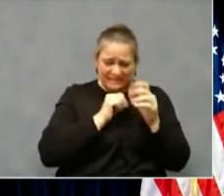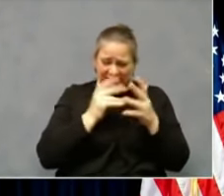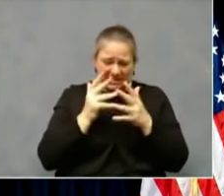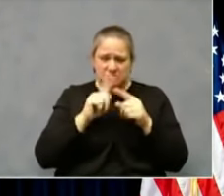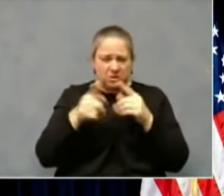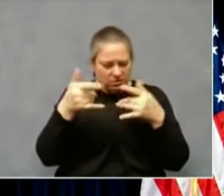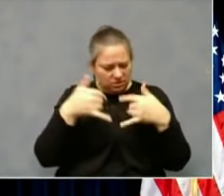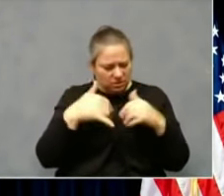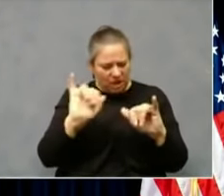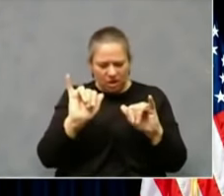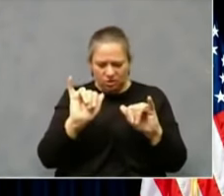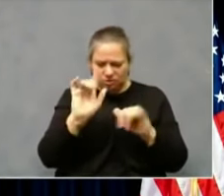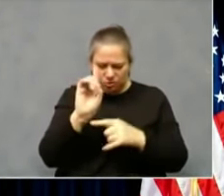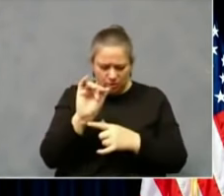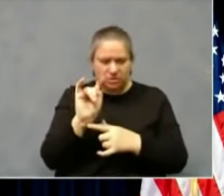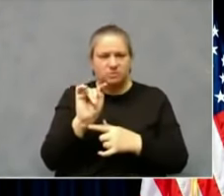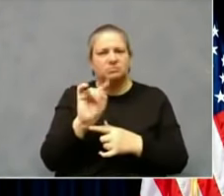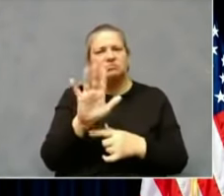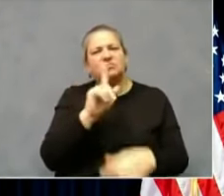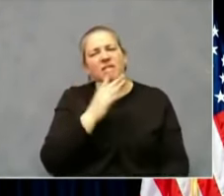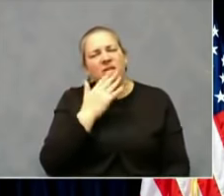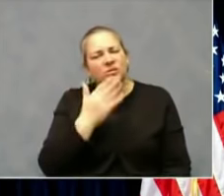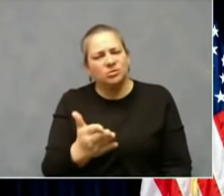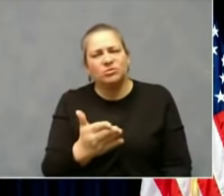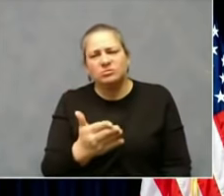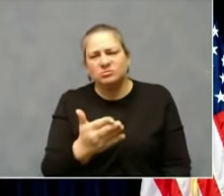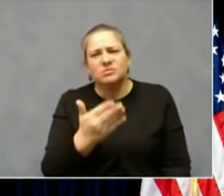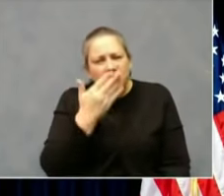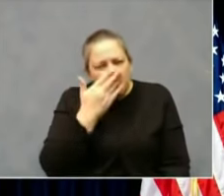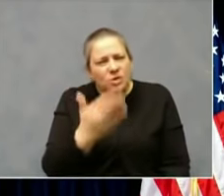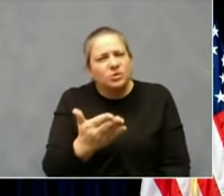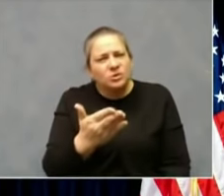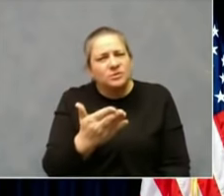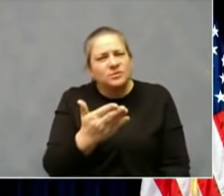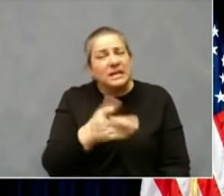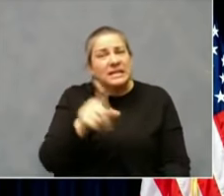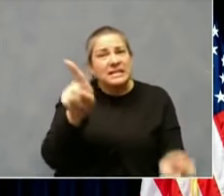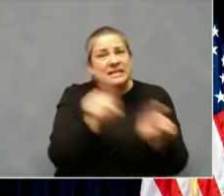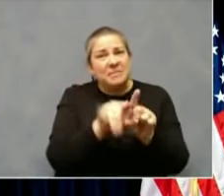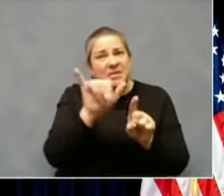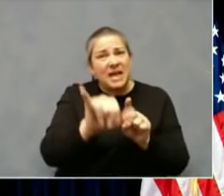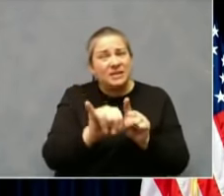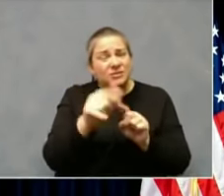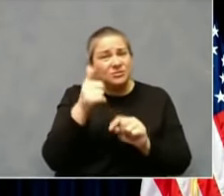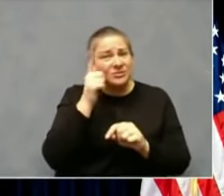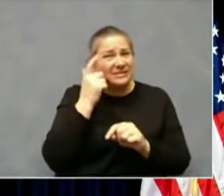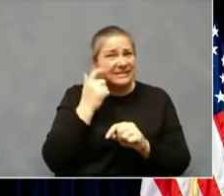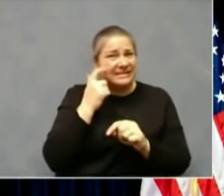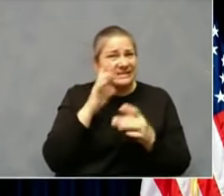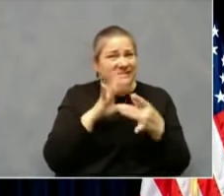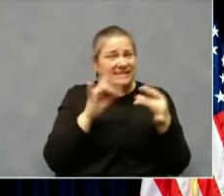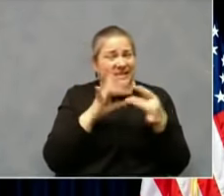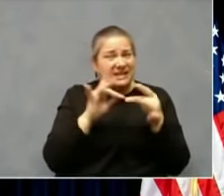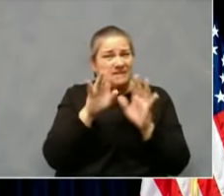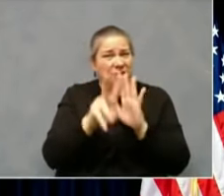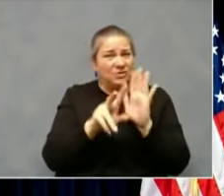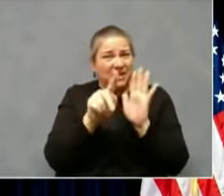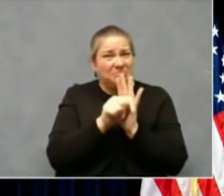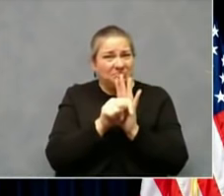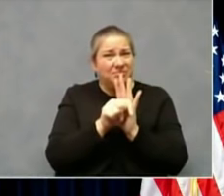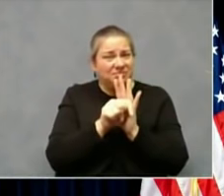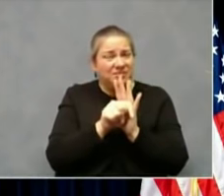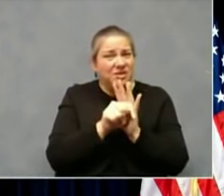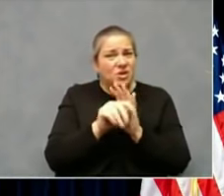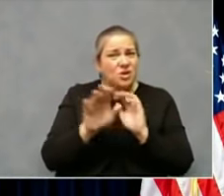Thank you. Just like in that video, we are all having a test of our resolve